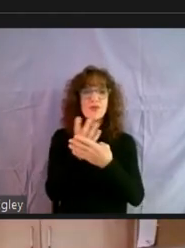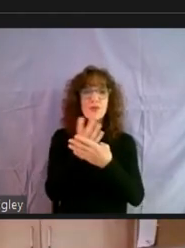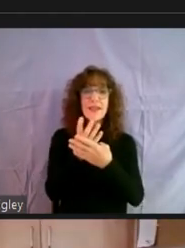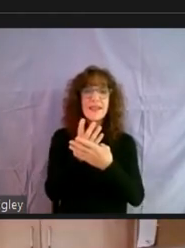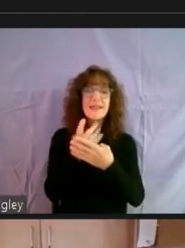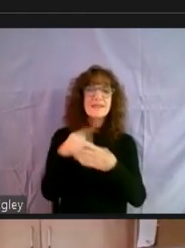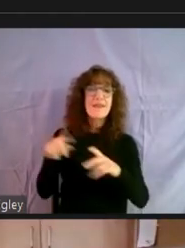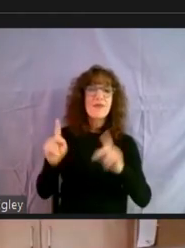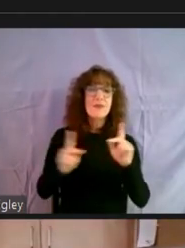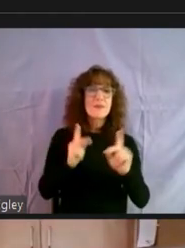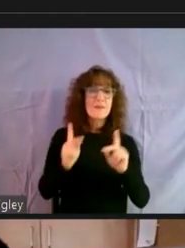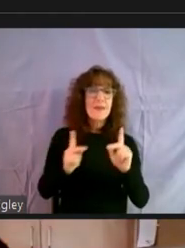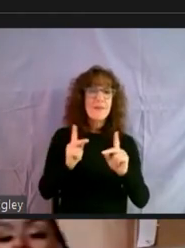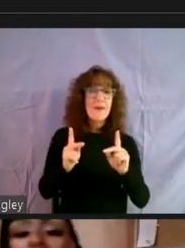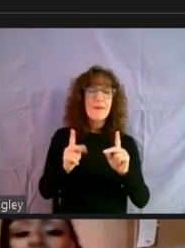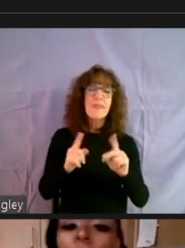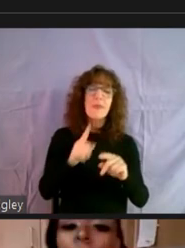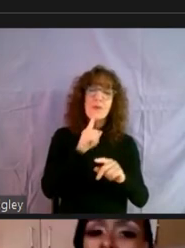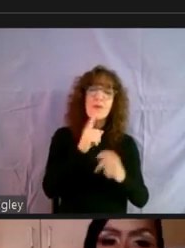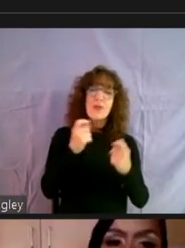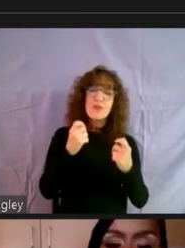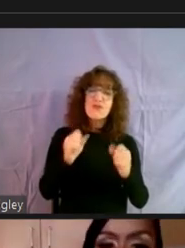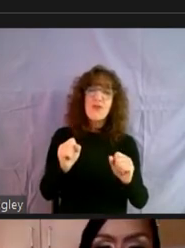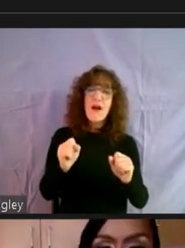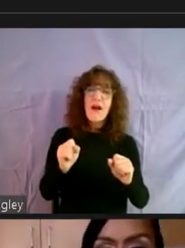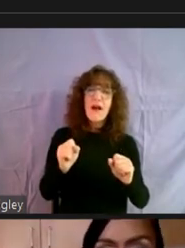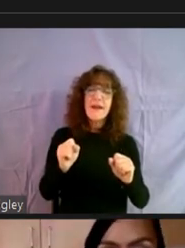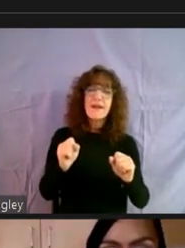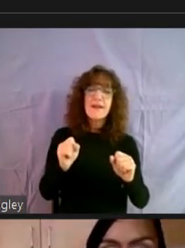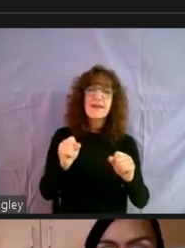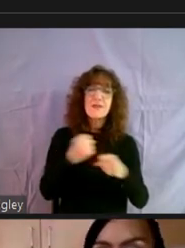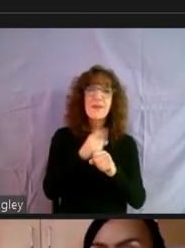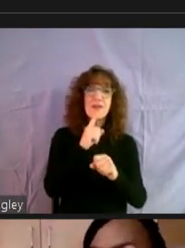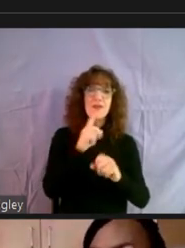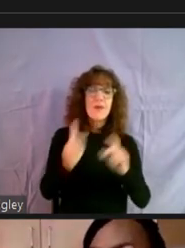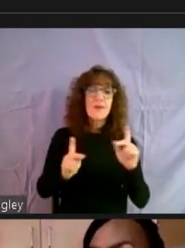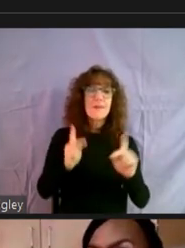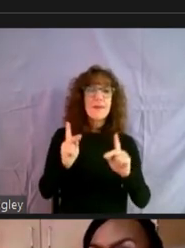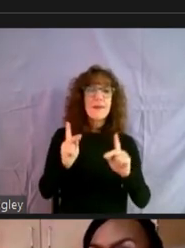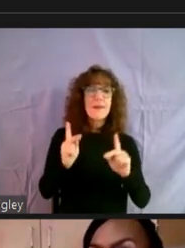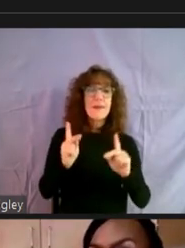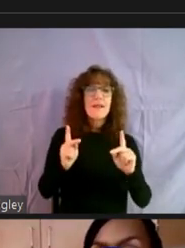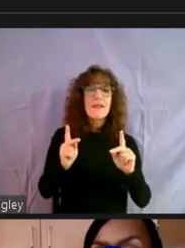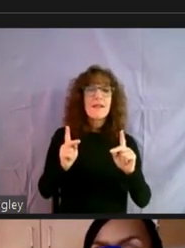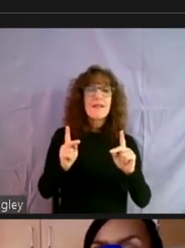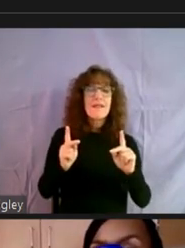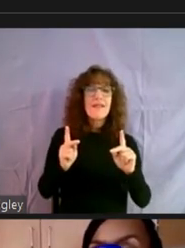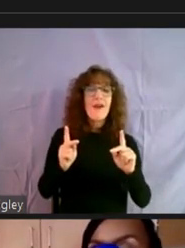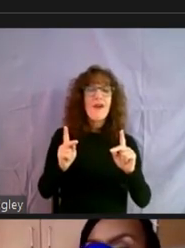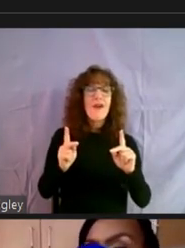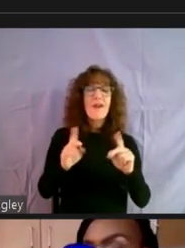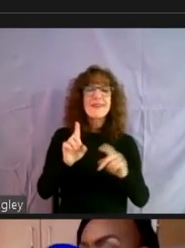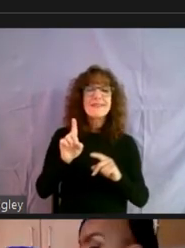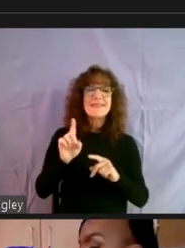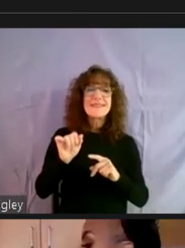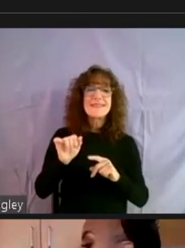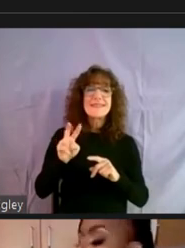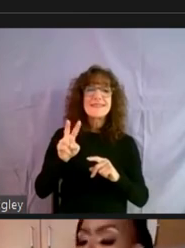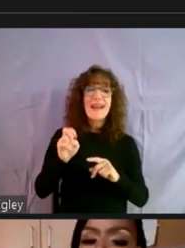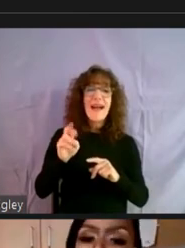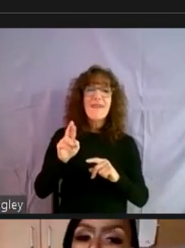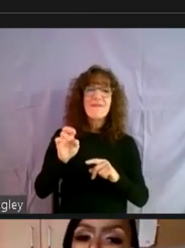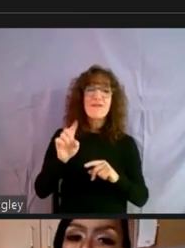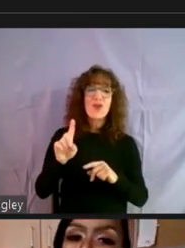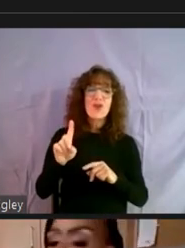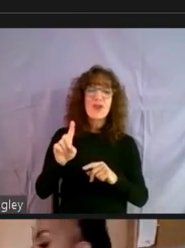persons. We really try to make sure that, um, people are, um, inverted, meaning that we work with them to